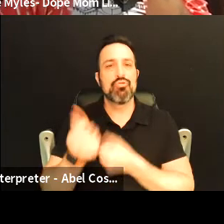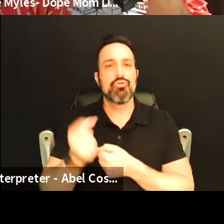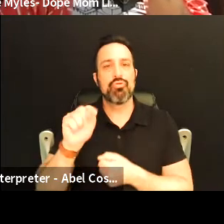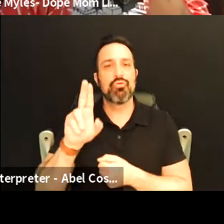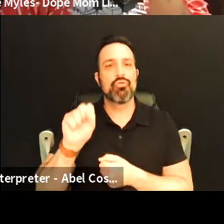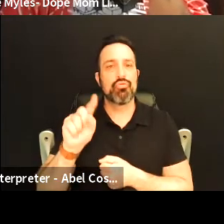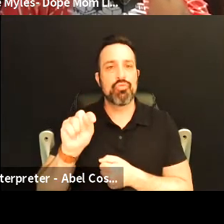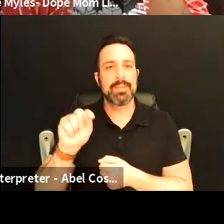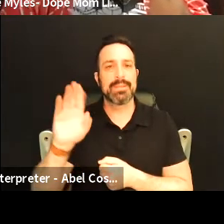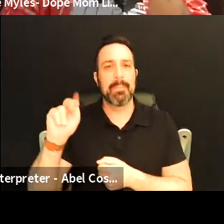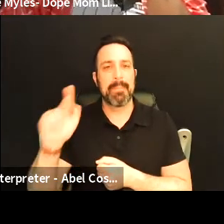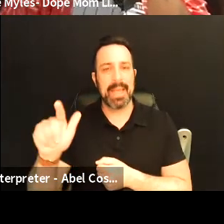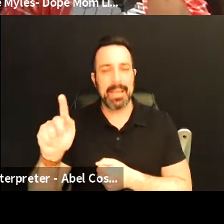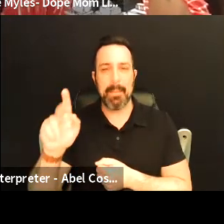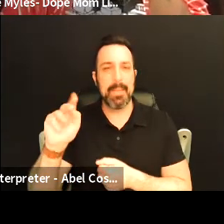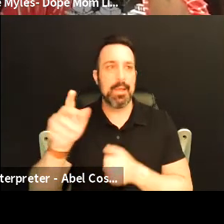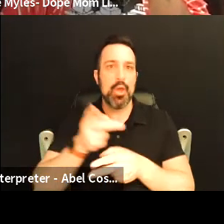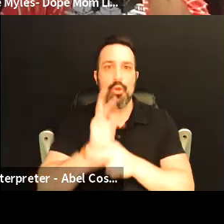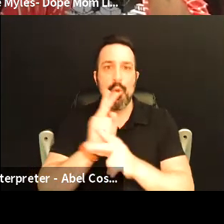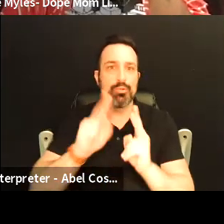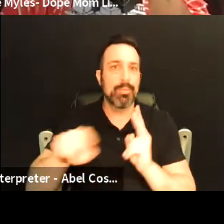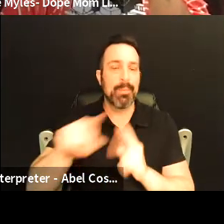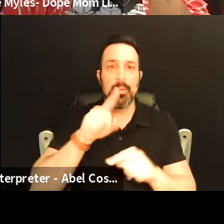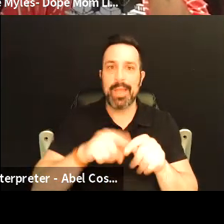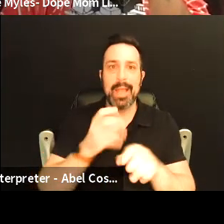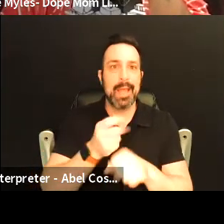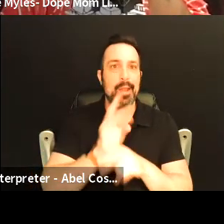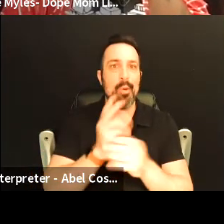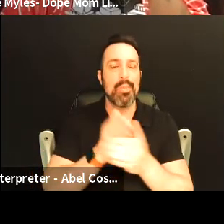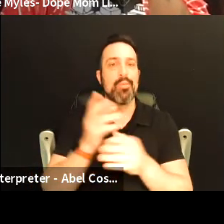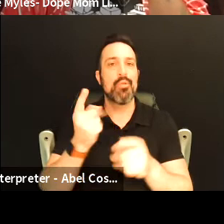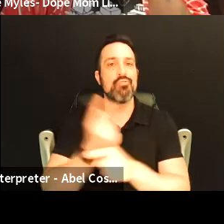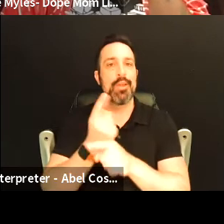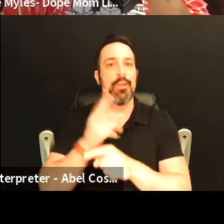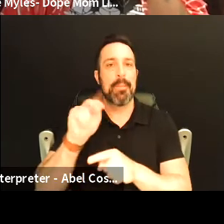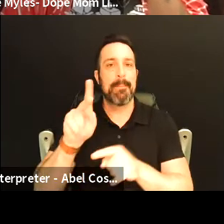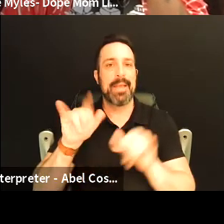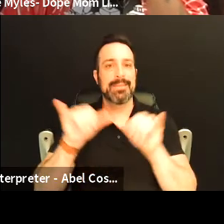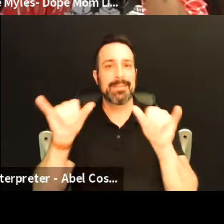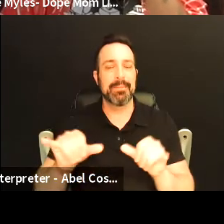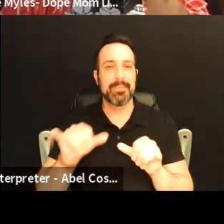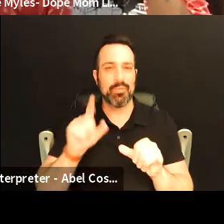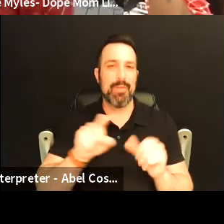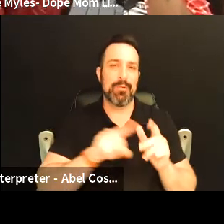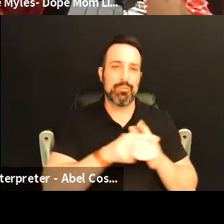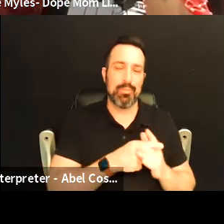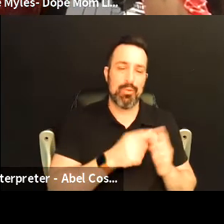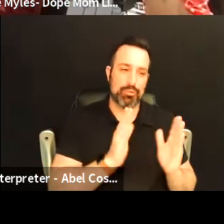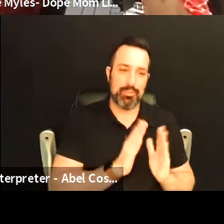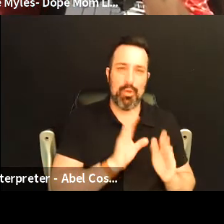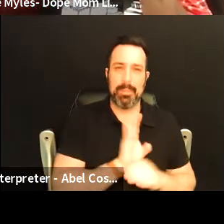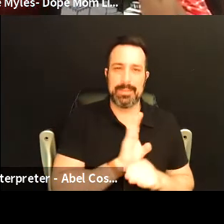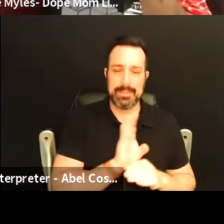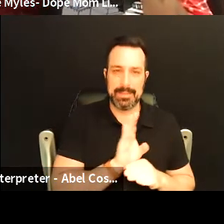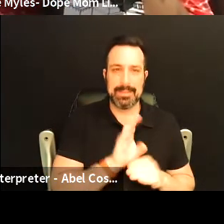um to loans to people that can't get loans through the regular banking system so to start small um small businesses and